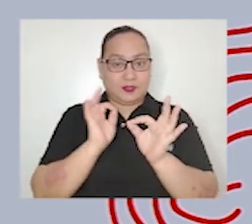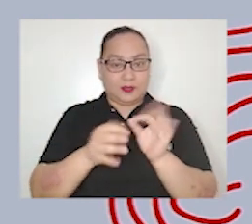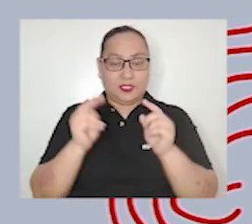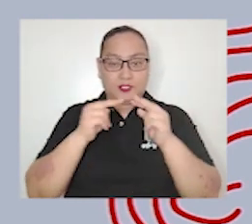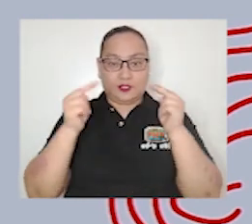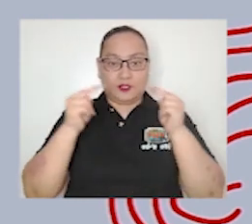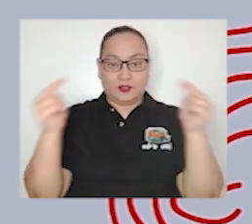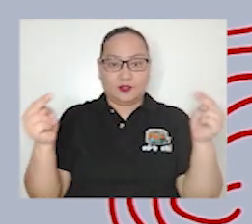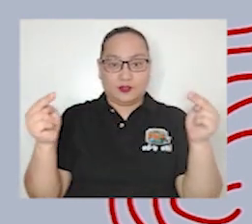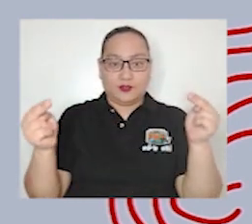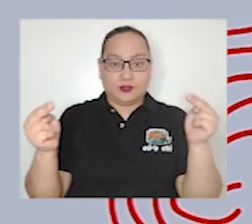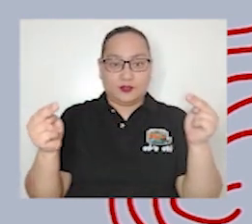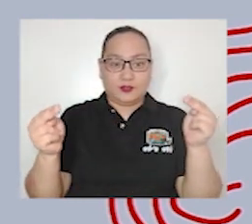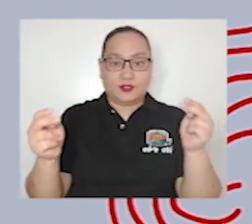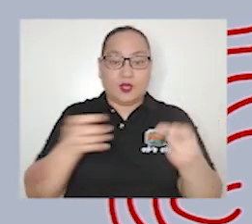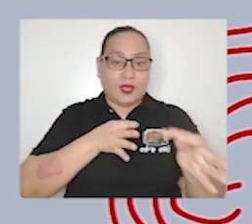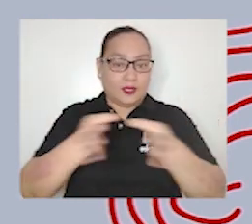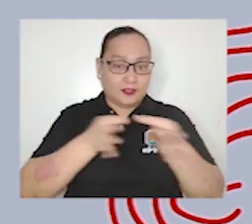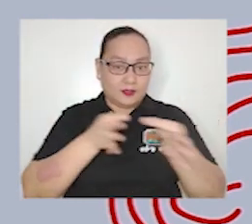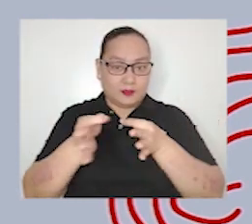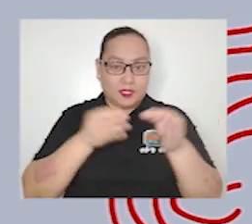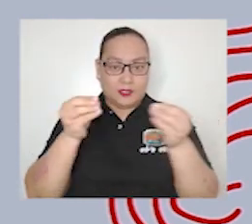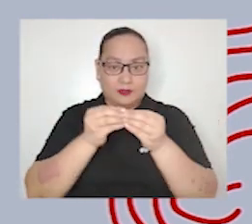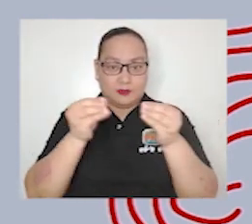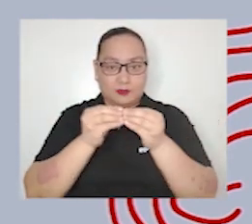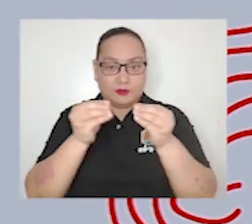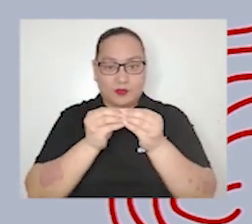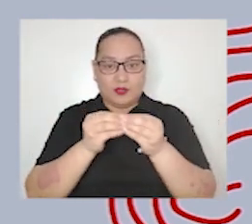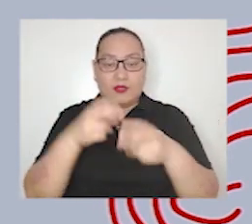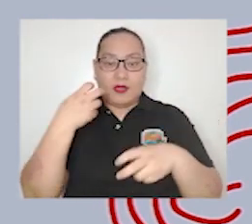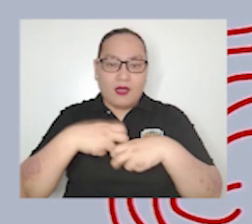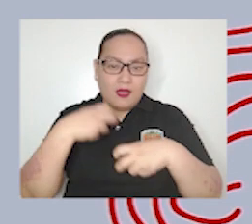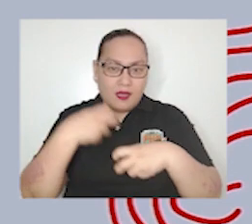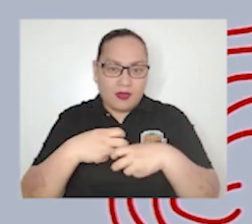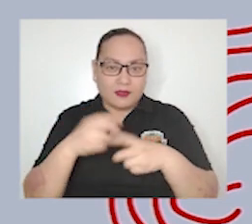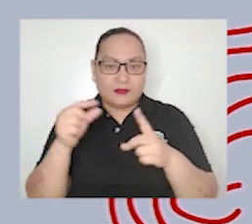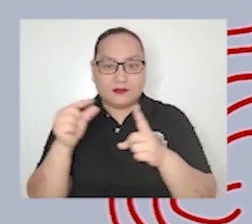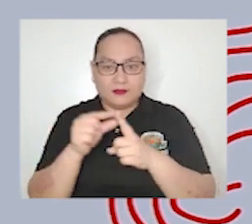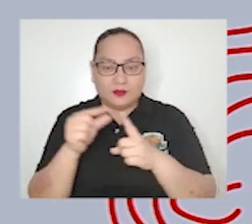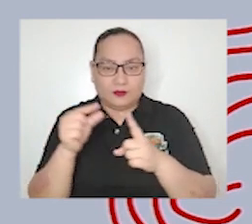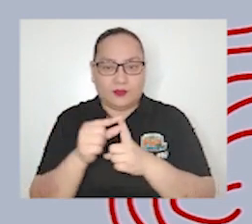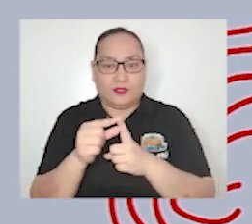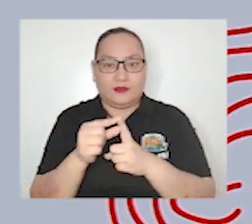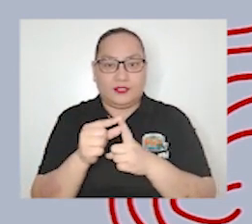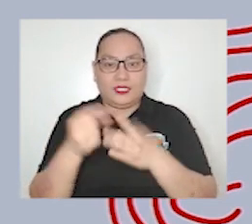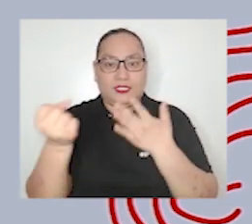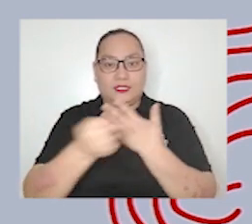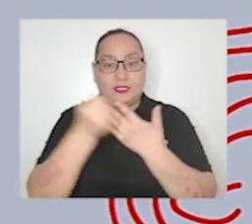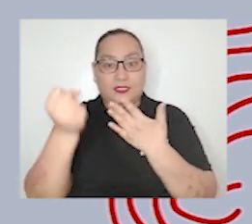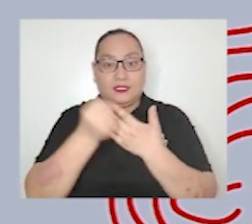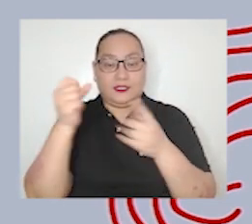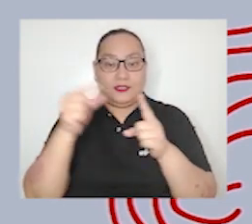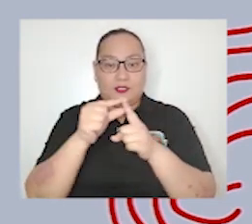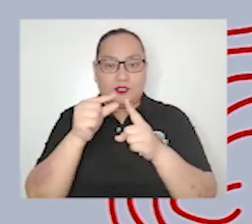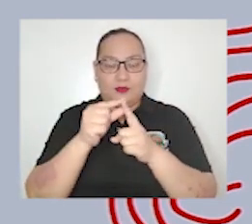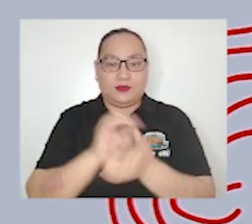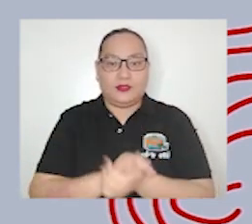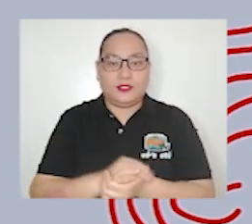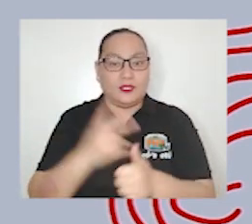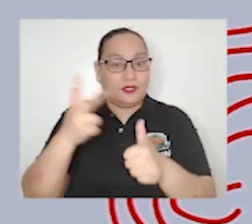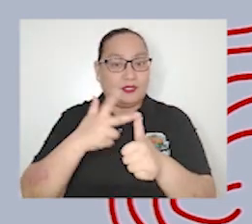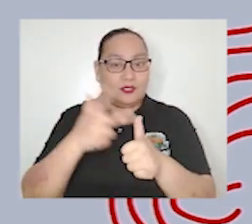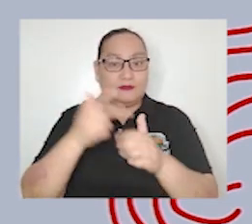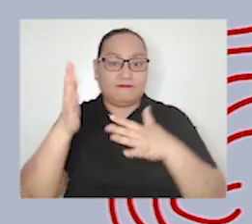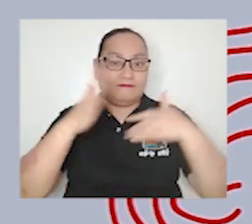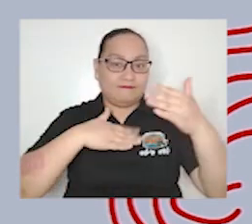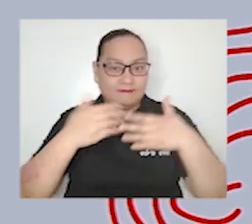technical reports in layman's turn third entertainment that all types of fiction